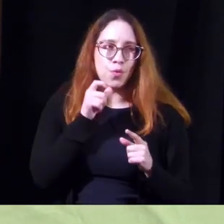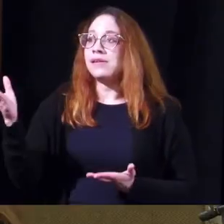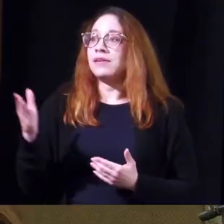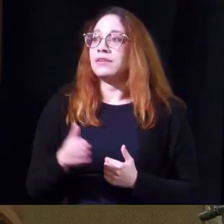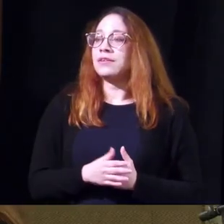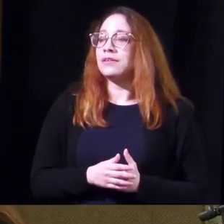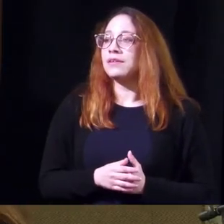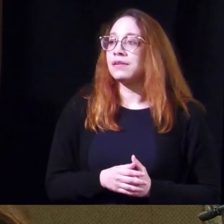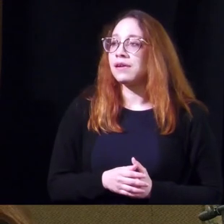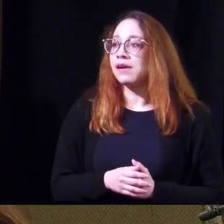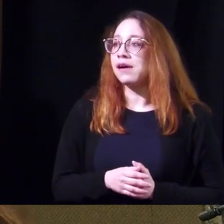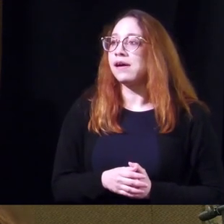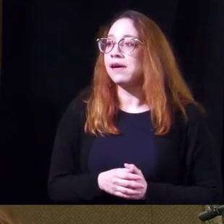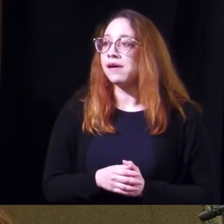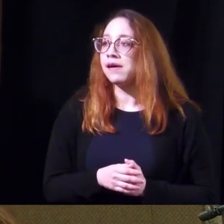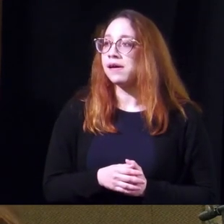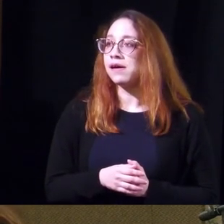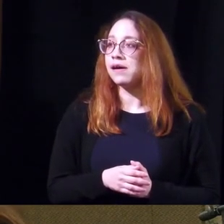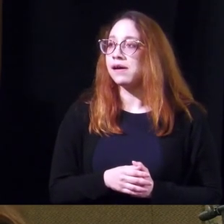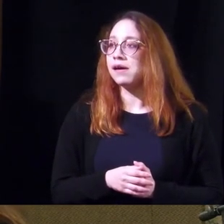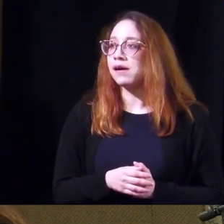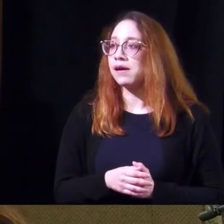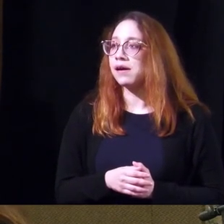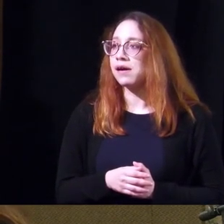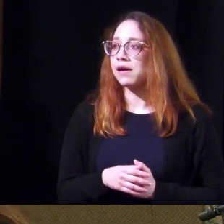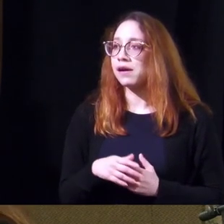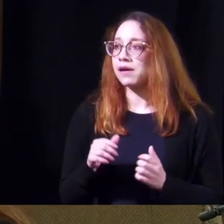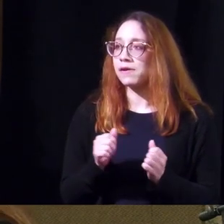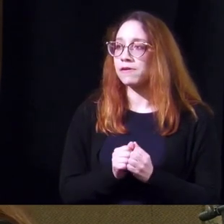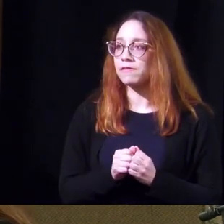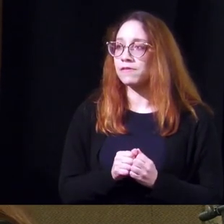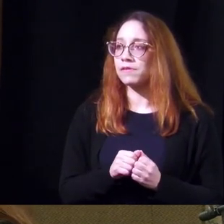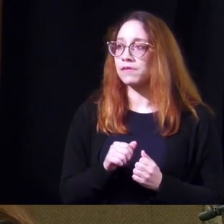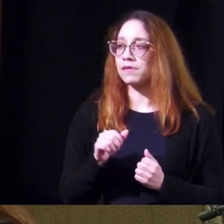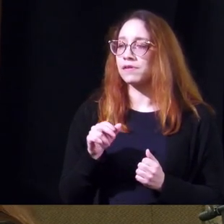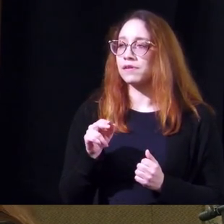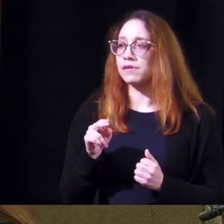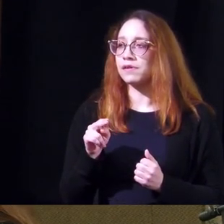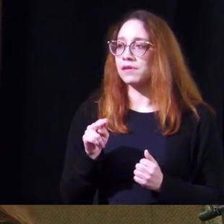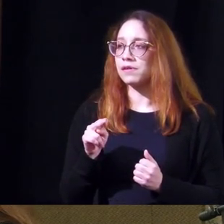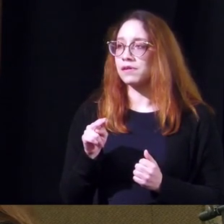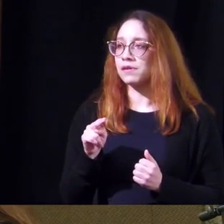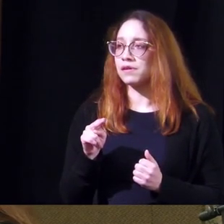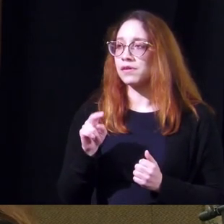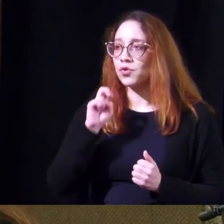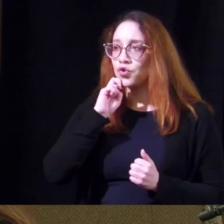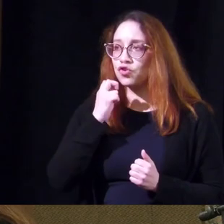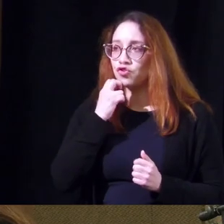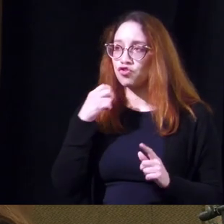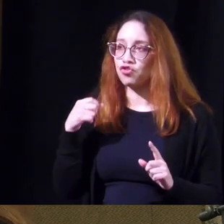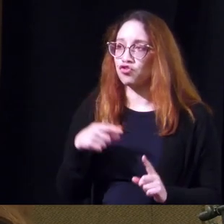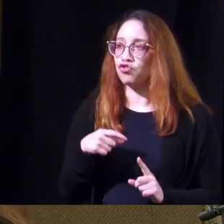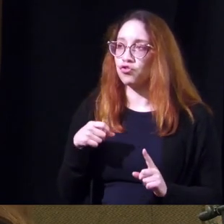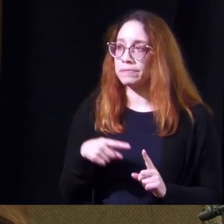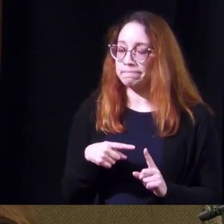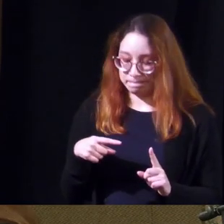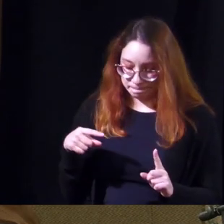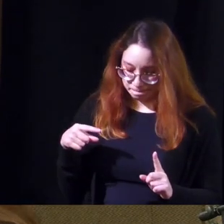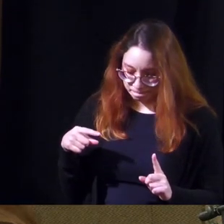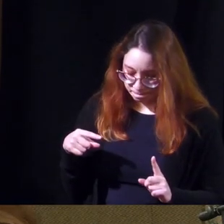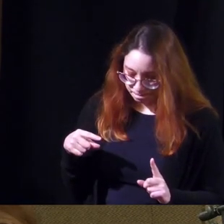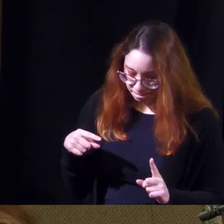and with a nervous stimulator and um and